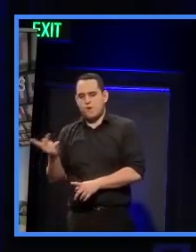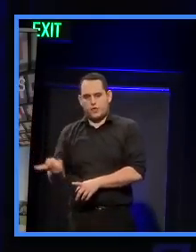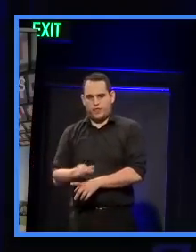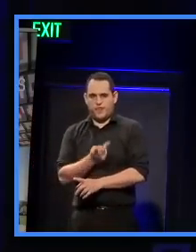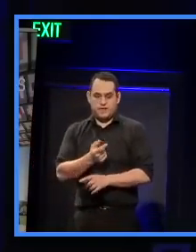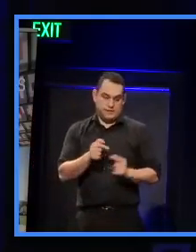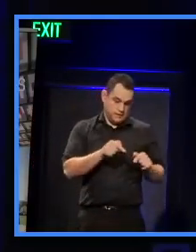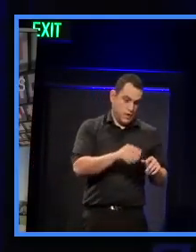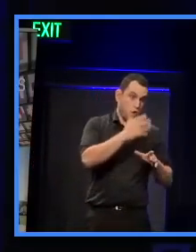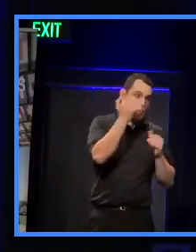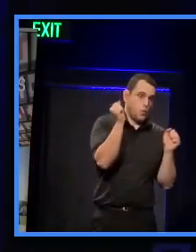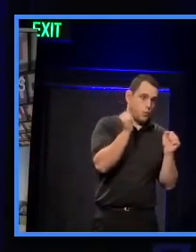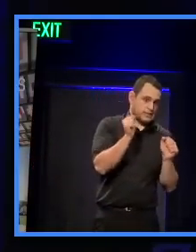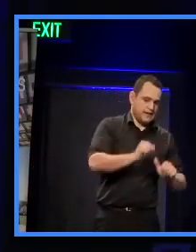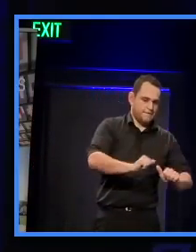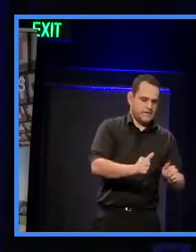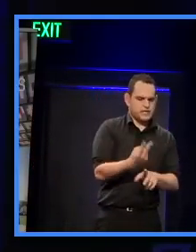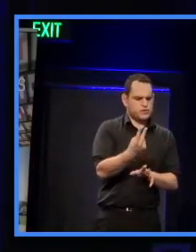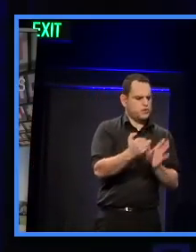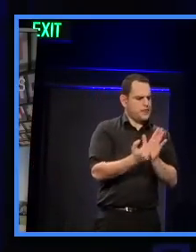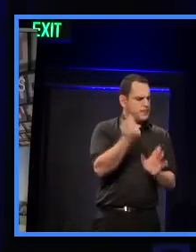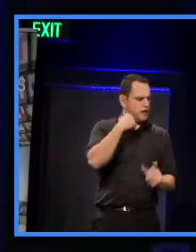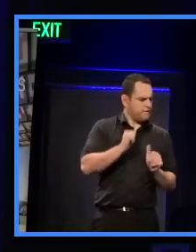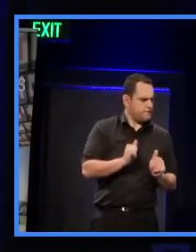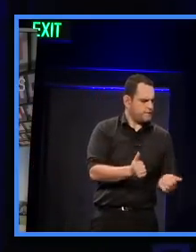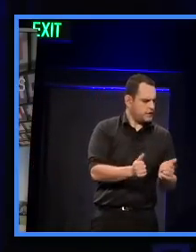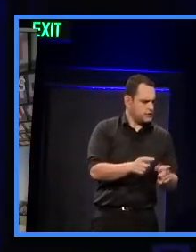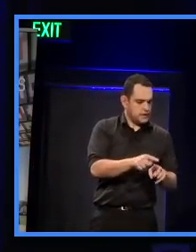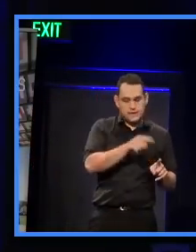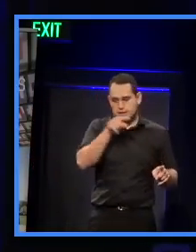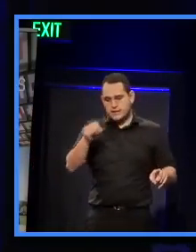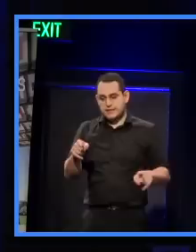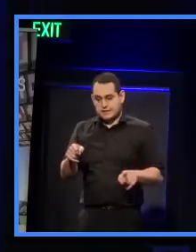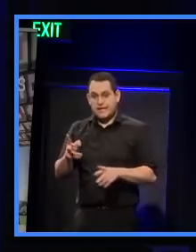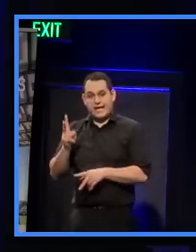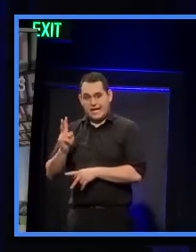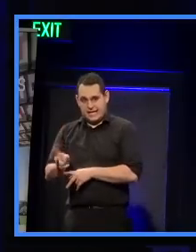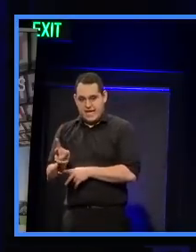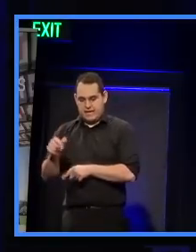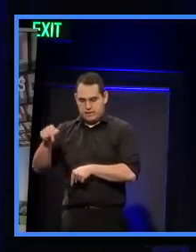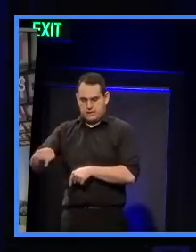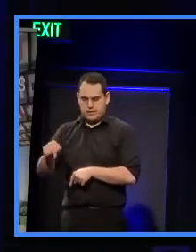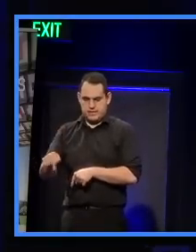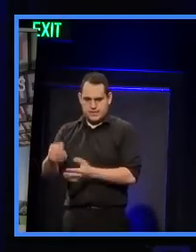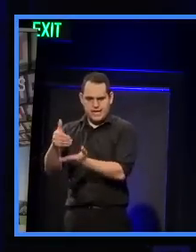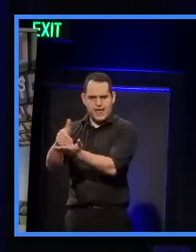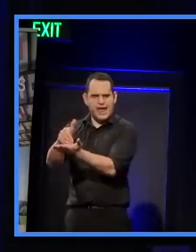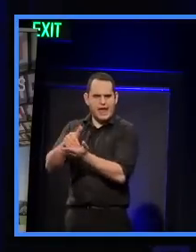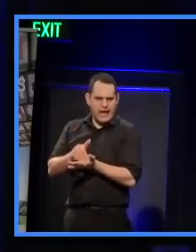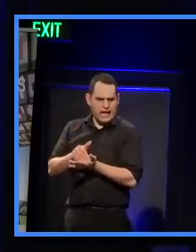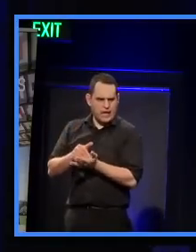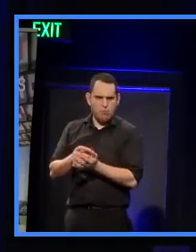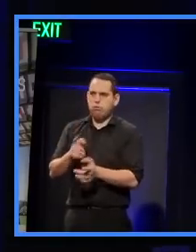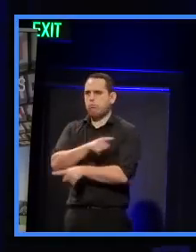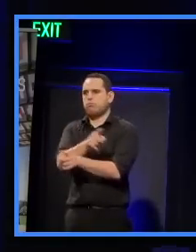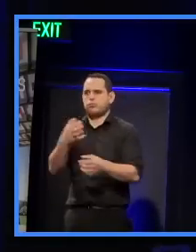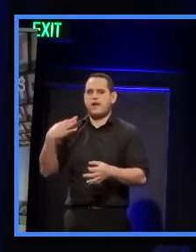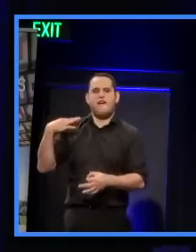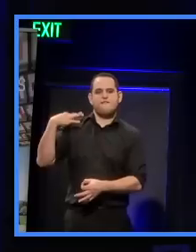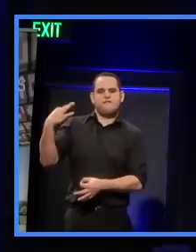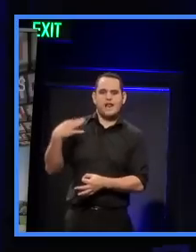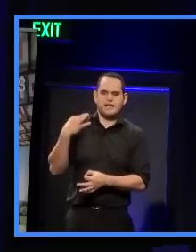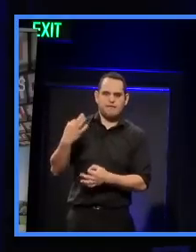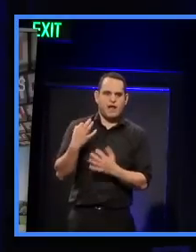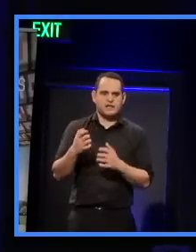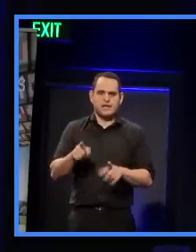undertaken the winter survey, which was done two months ago, and we will be doing another survey with help of a whole range of volunteers, an army